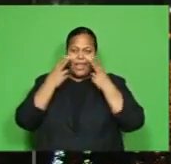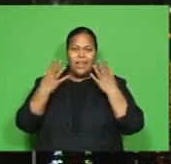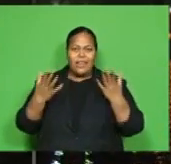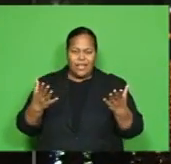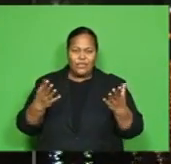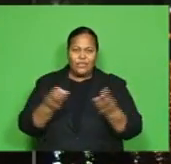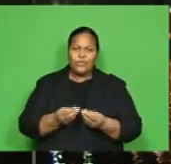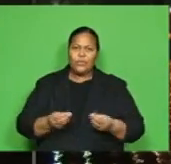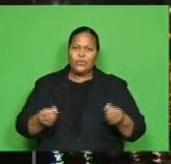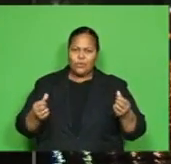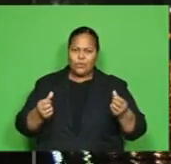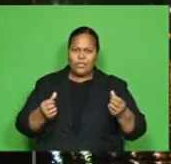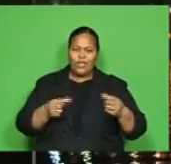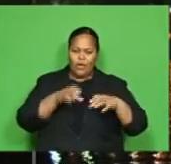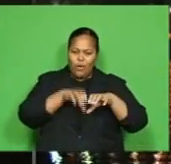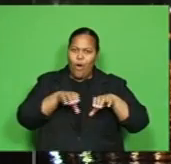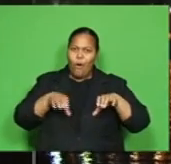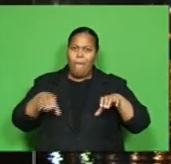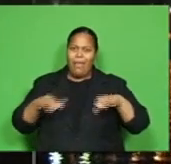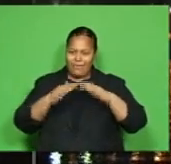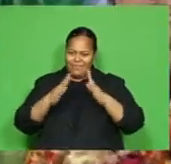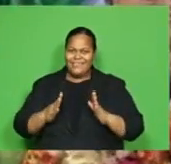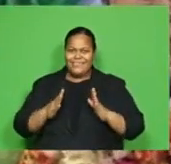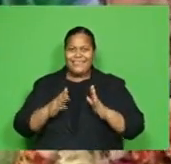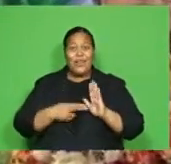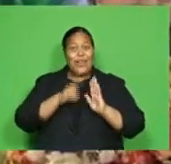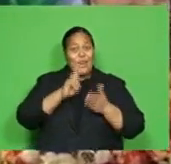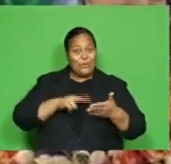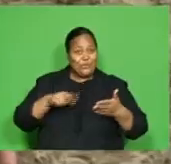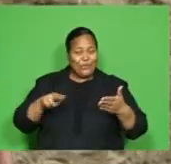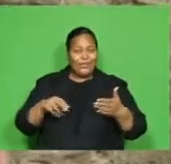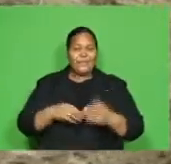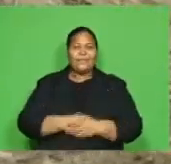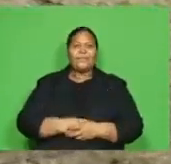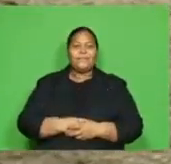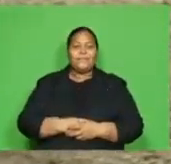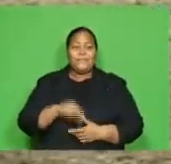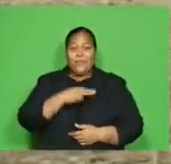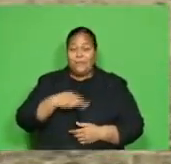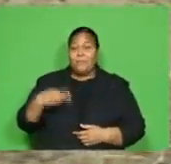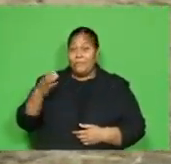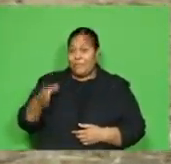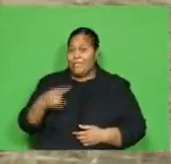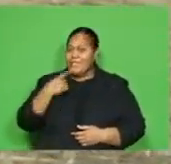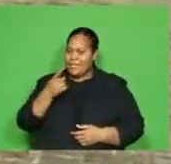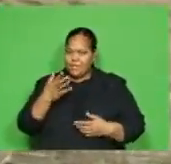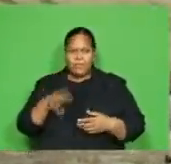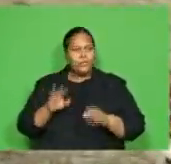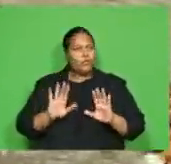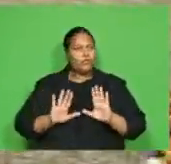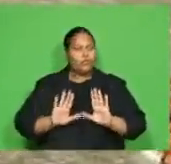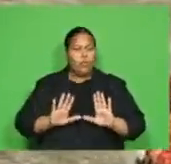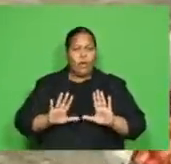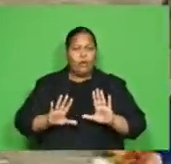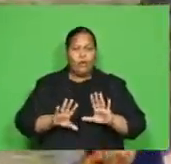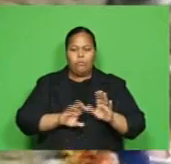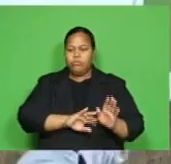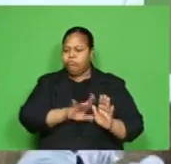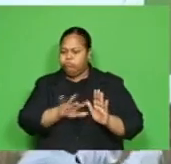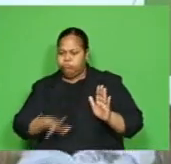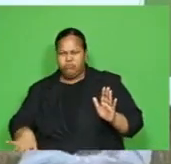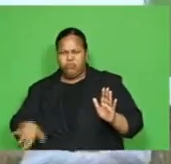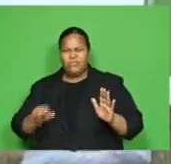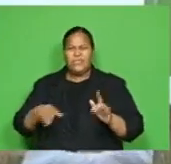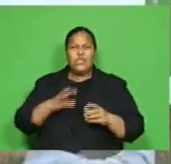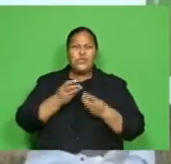complex. In Lubulubu, Nausori, Minister Dr. Mahindra Reddy says this will prevent erosion from riverbanks and protect food